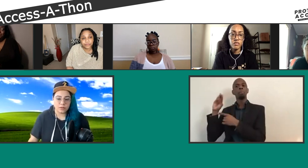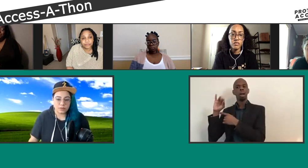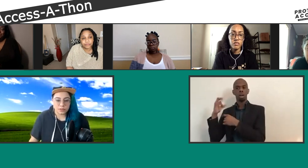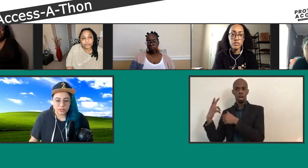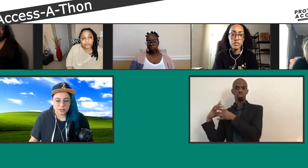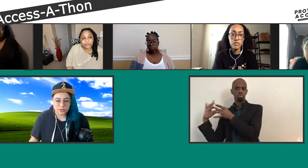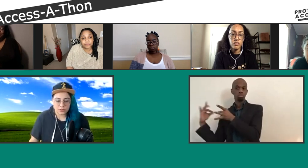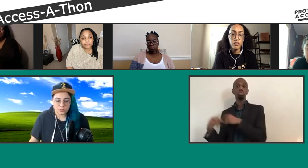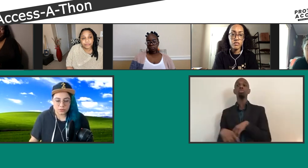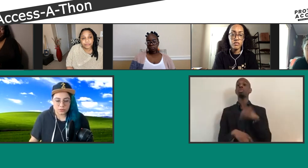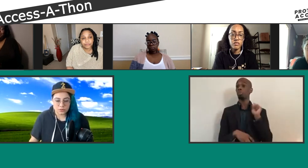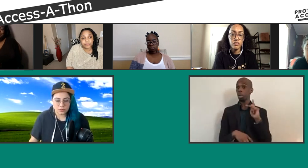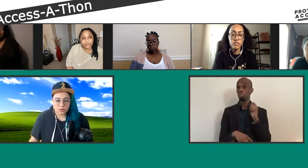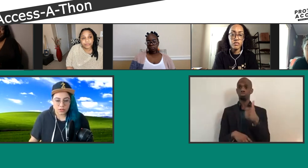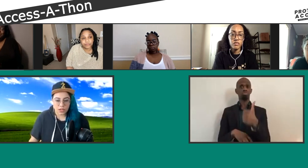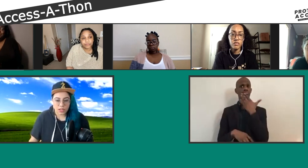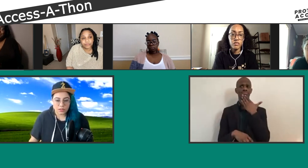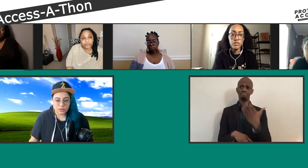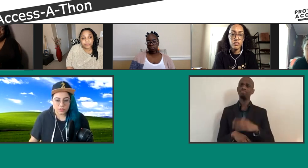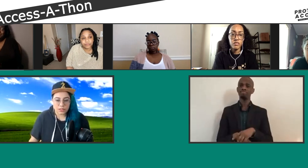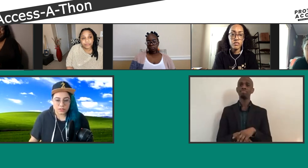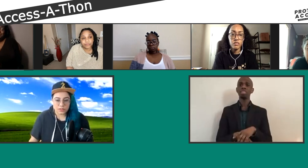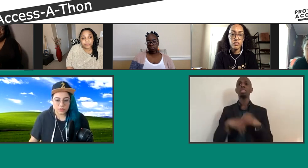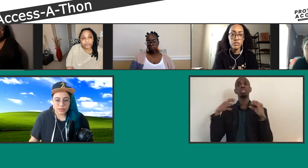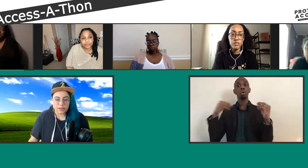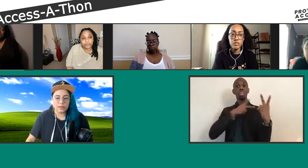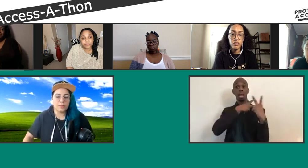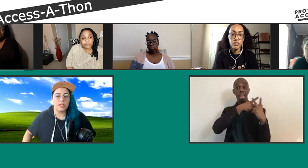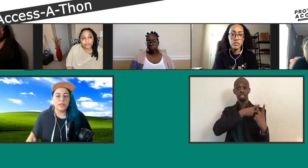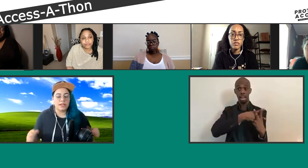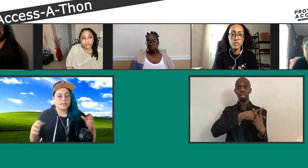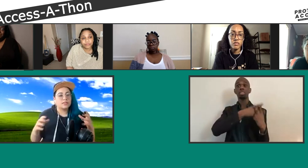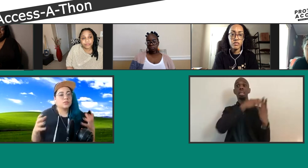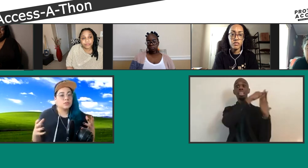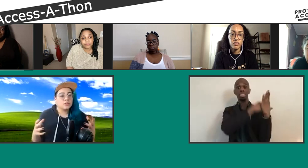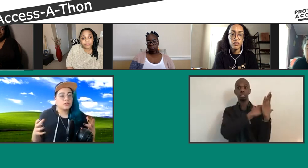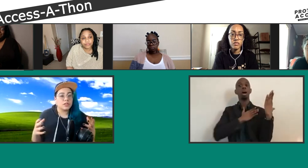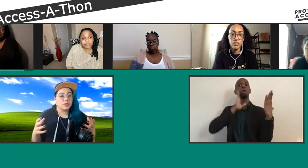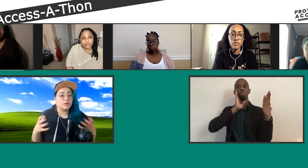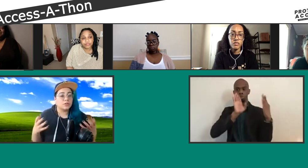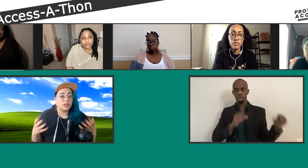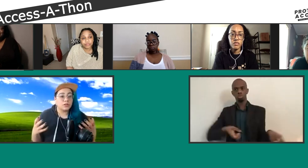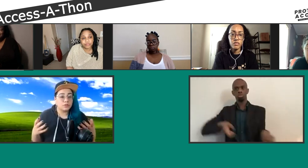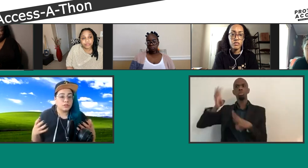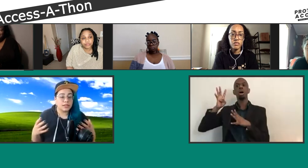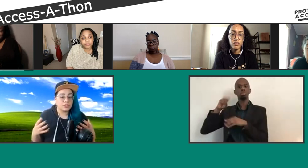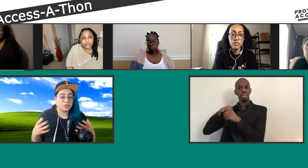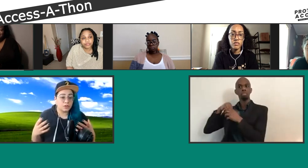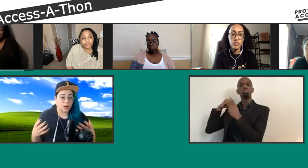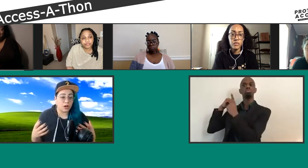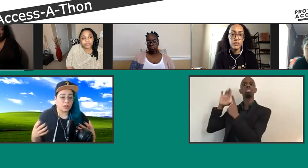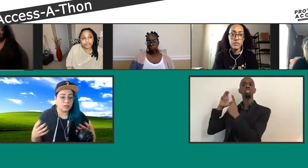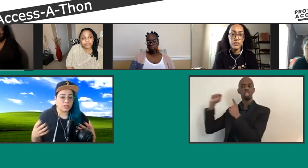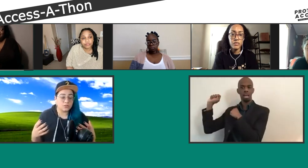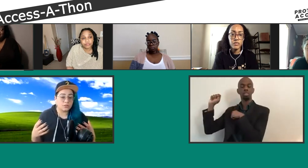would like, I'm going to link to a tweet thread that I made that has a script that you can follow if you would like to